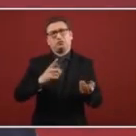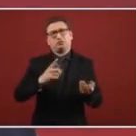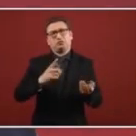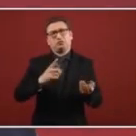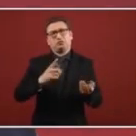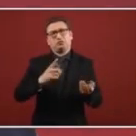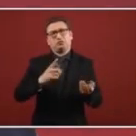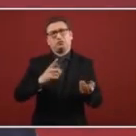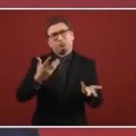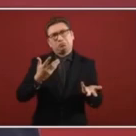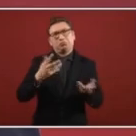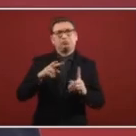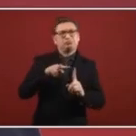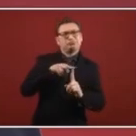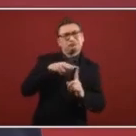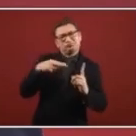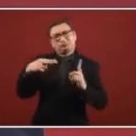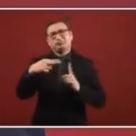how it appears